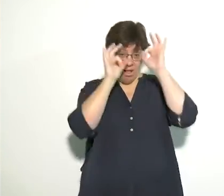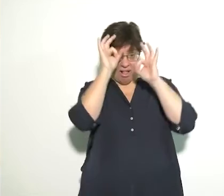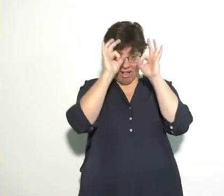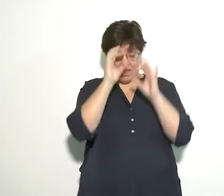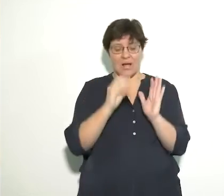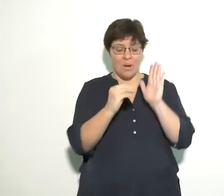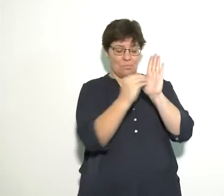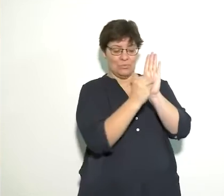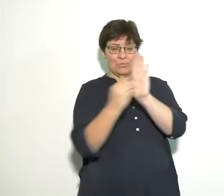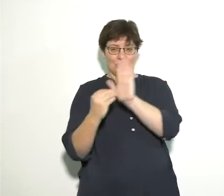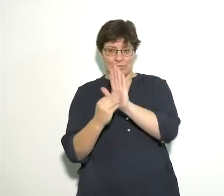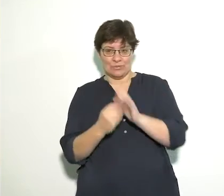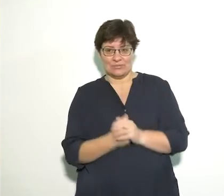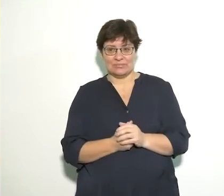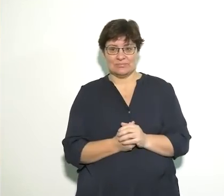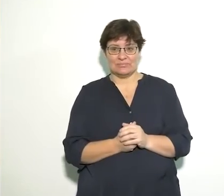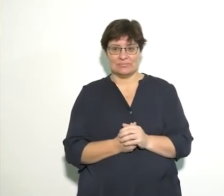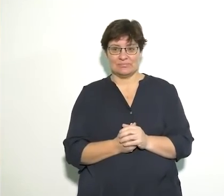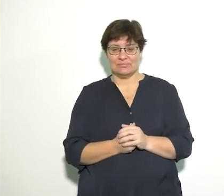googly eyes above like this.